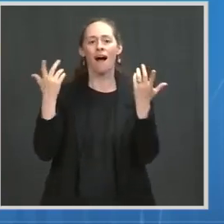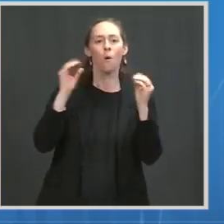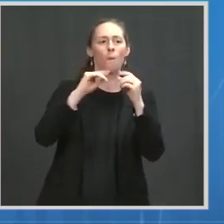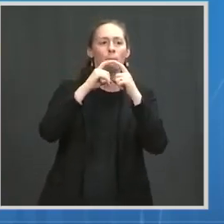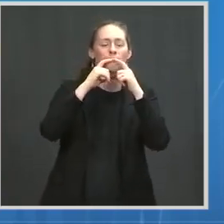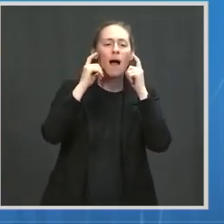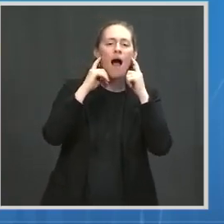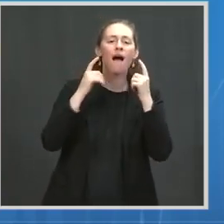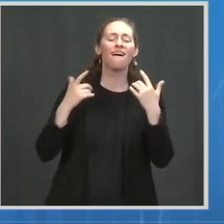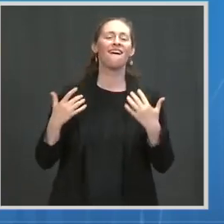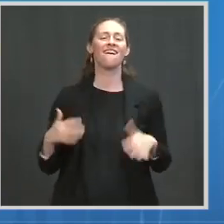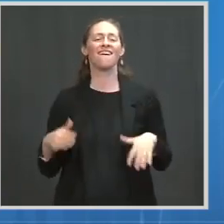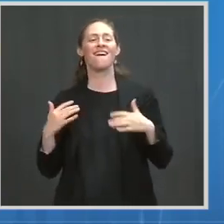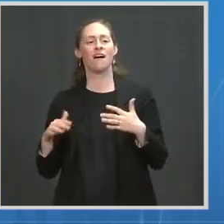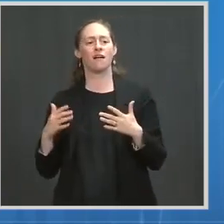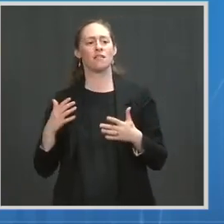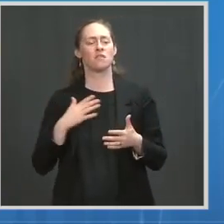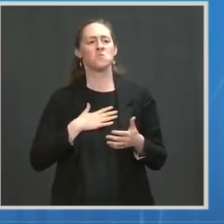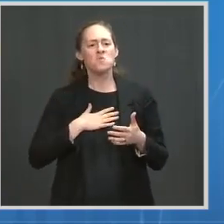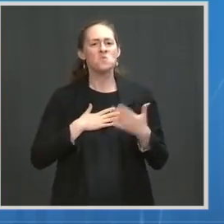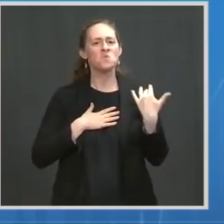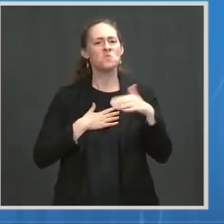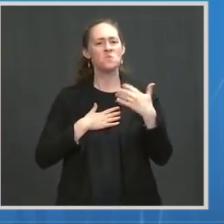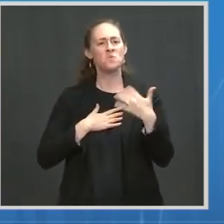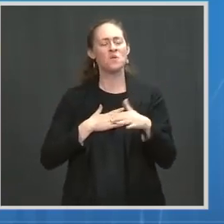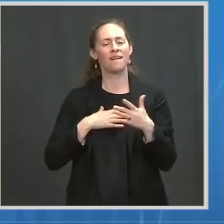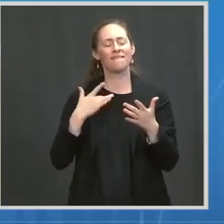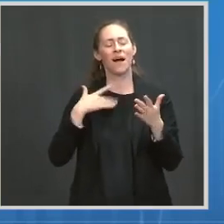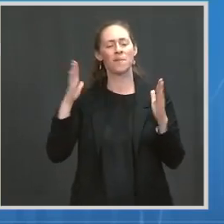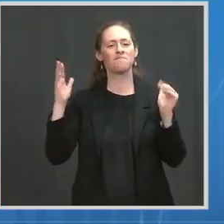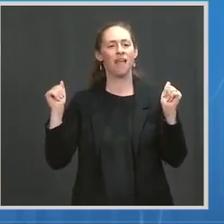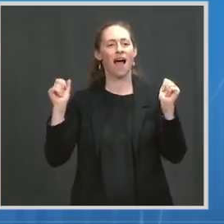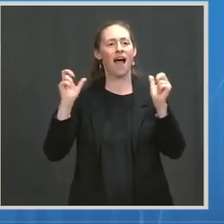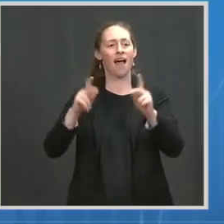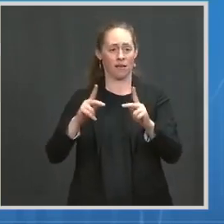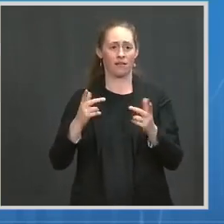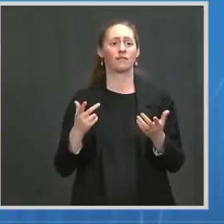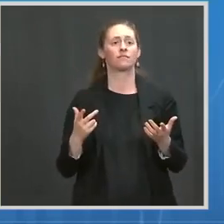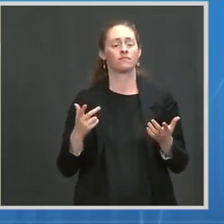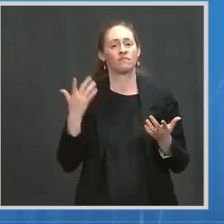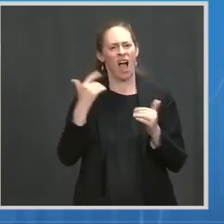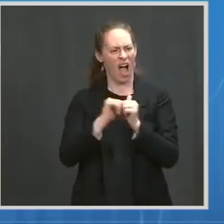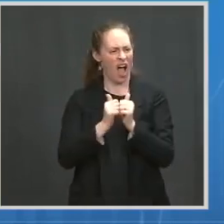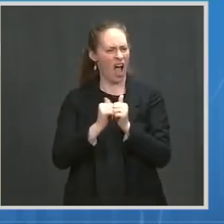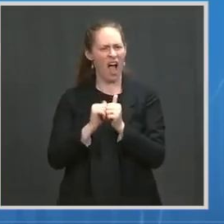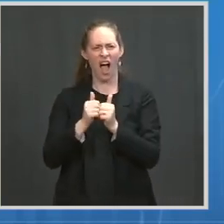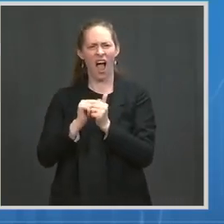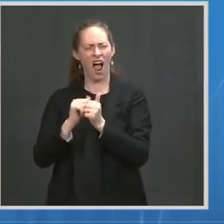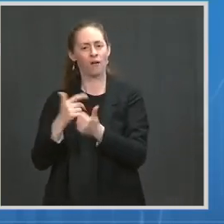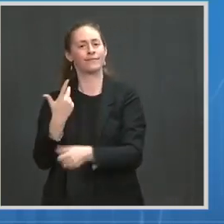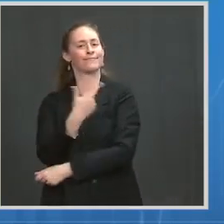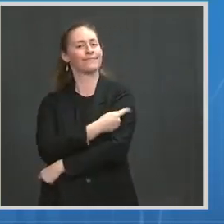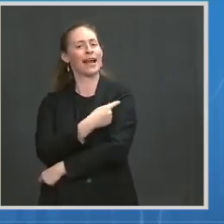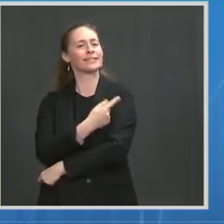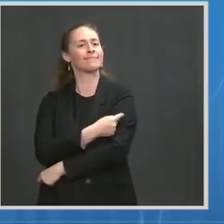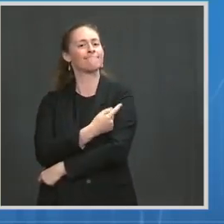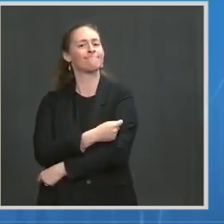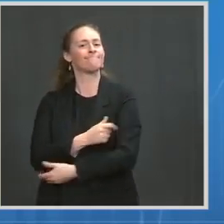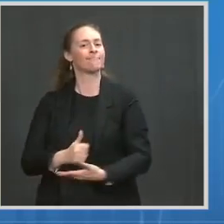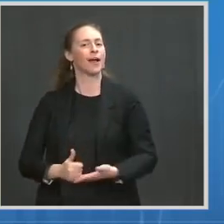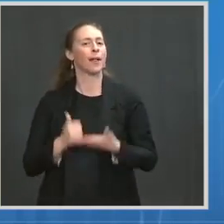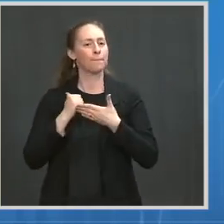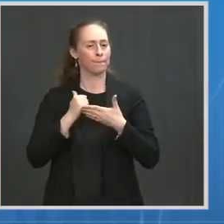much of what we have lost. All of this is possible because vaccinations are going up and cases and risk of community transmission